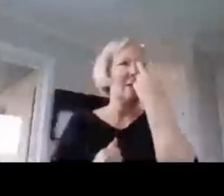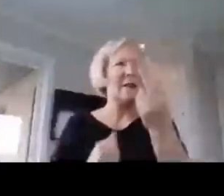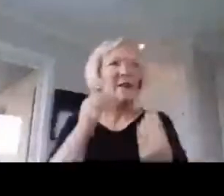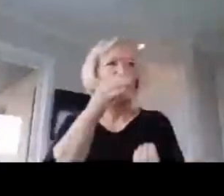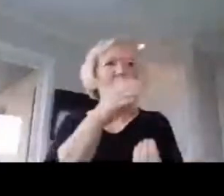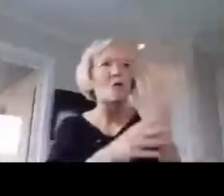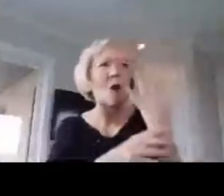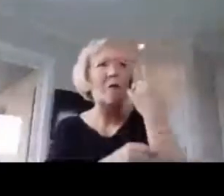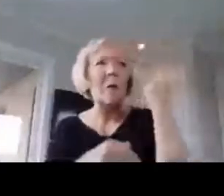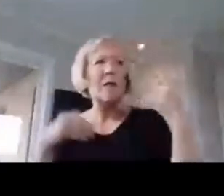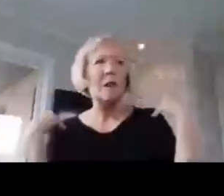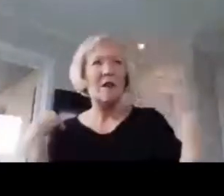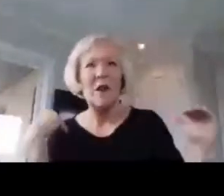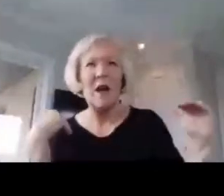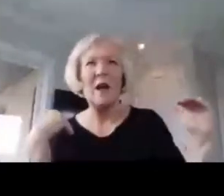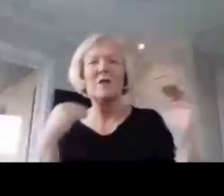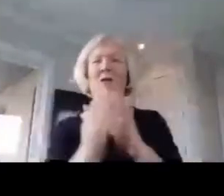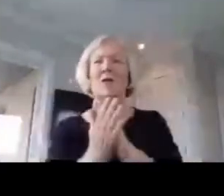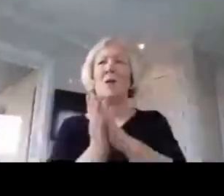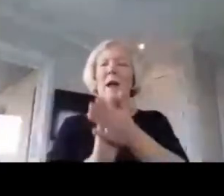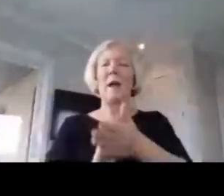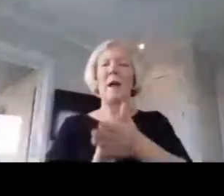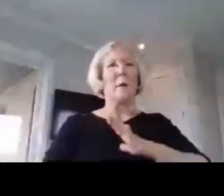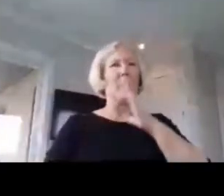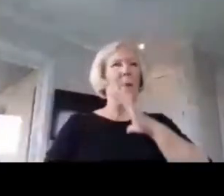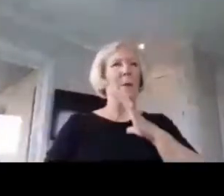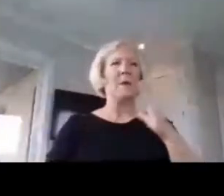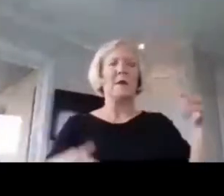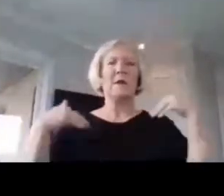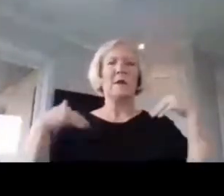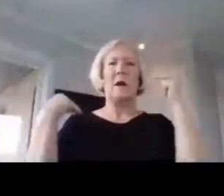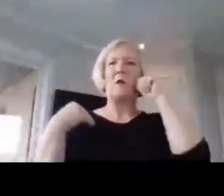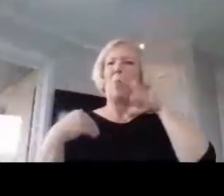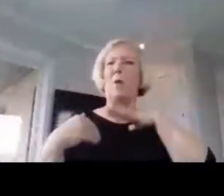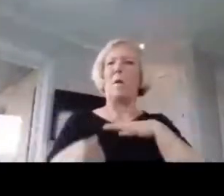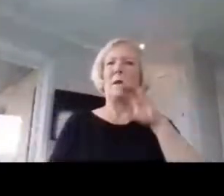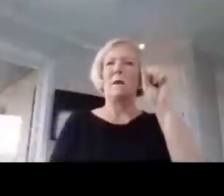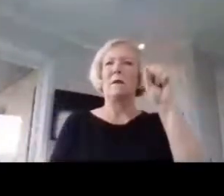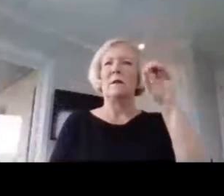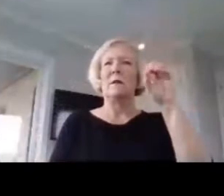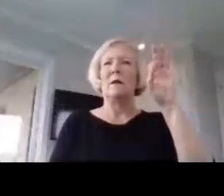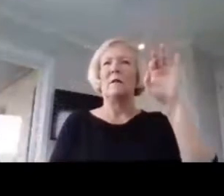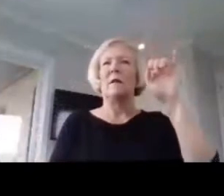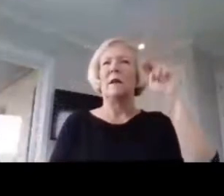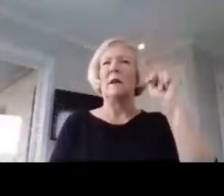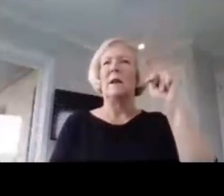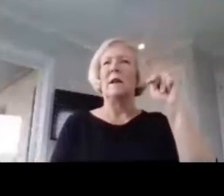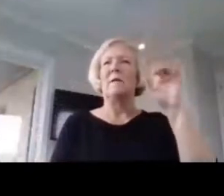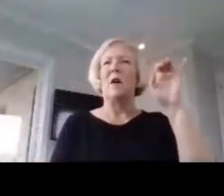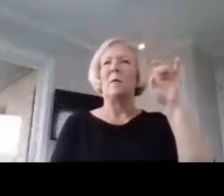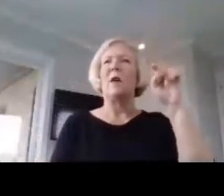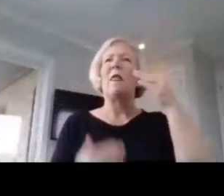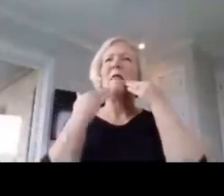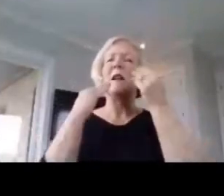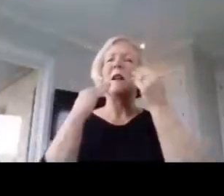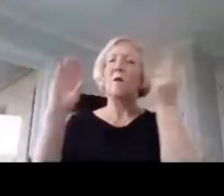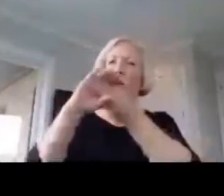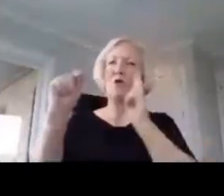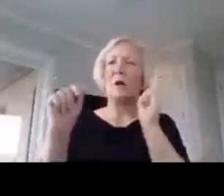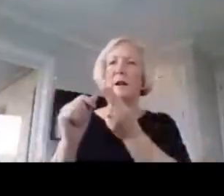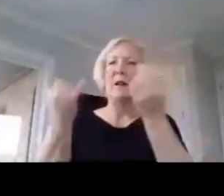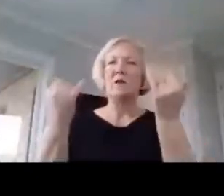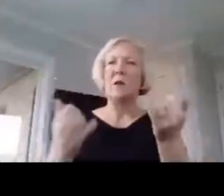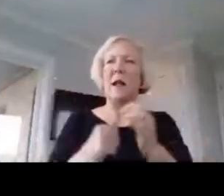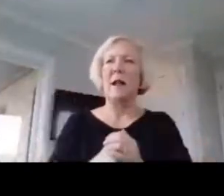a young child to a poised young woman. So, Sophie Farmer, thanks for your presence today. As